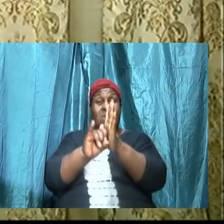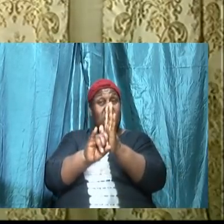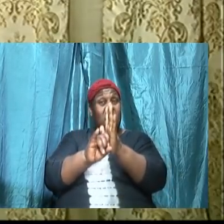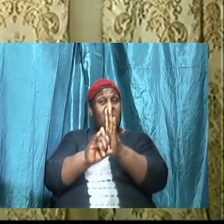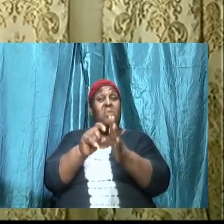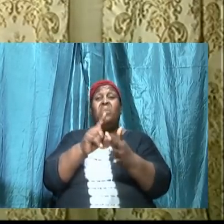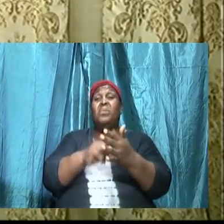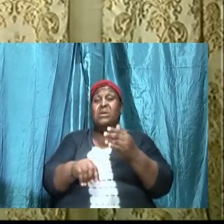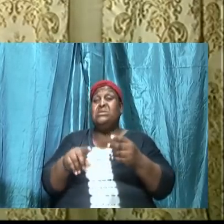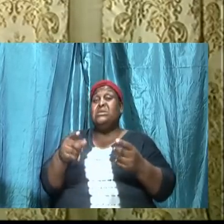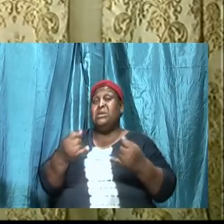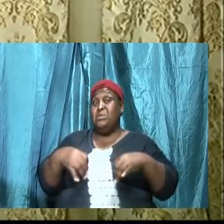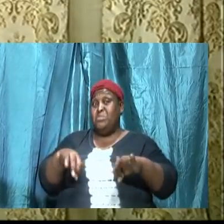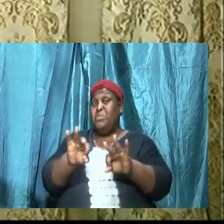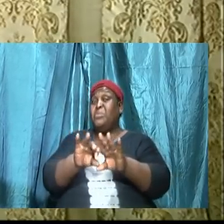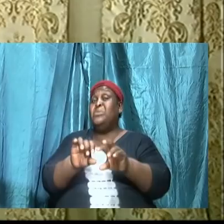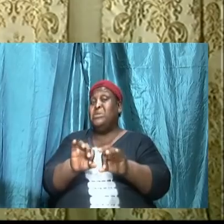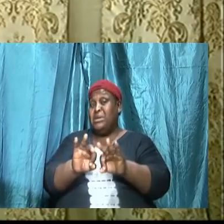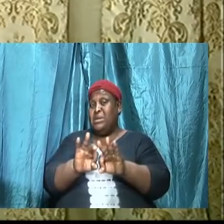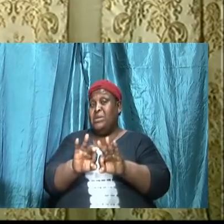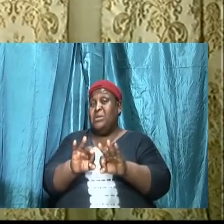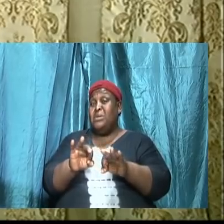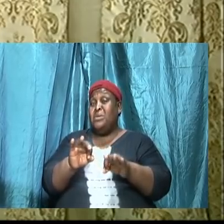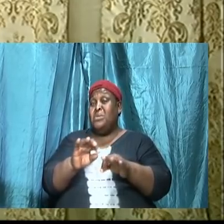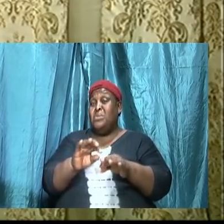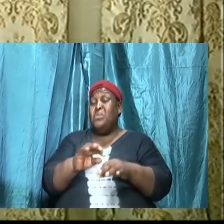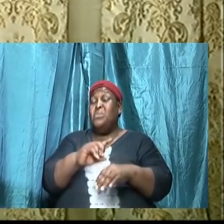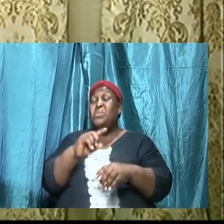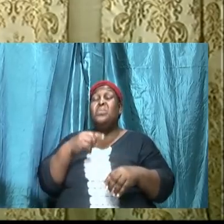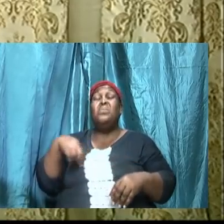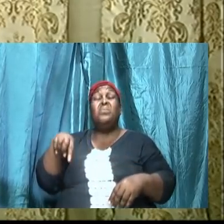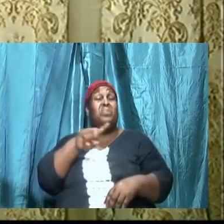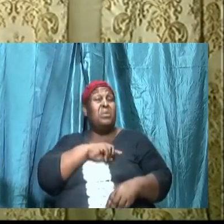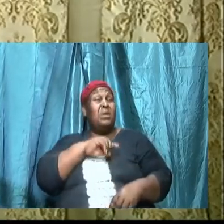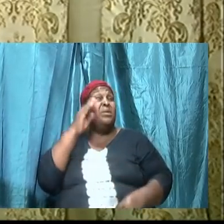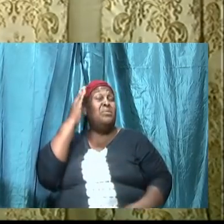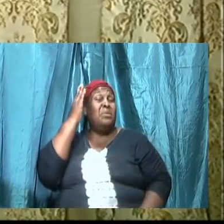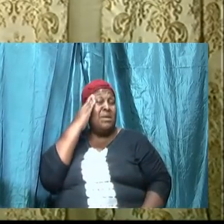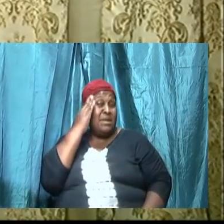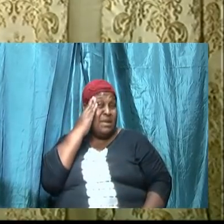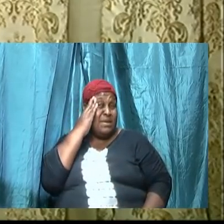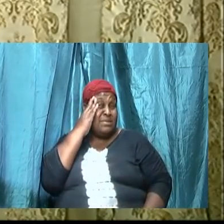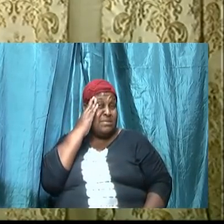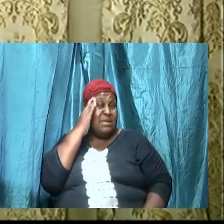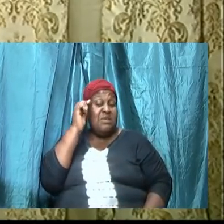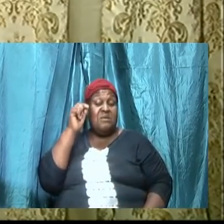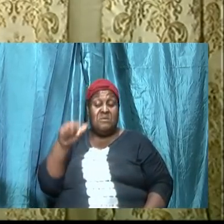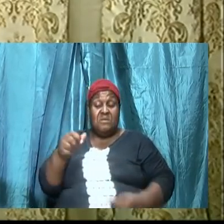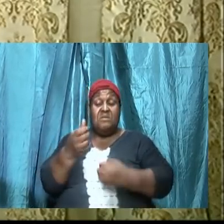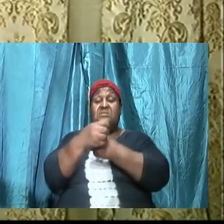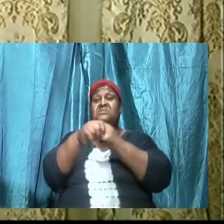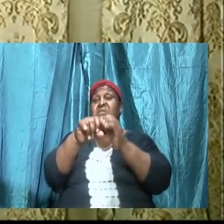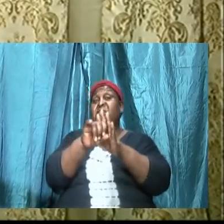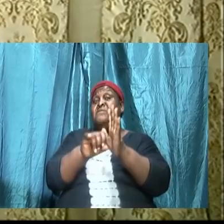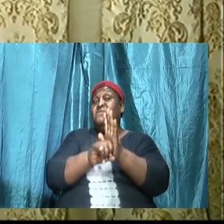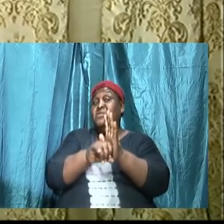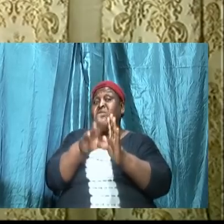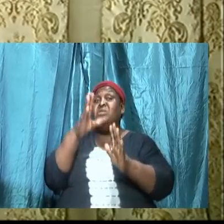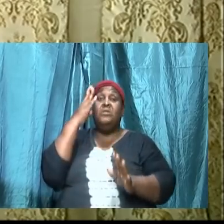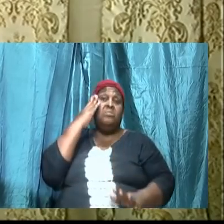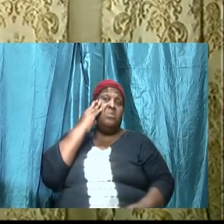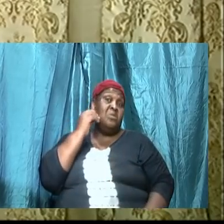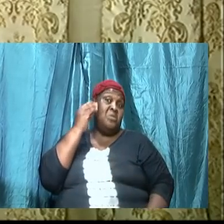is that we recognize that this salvation experience that we have